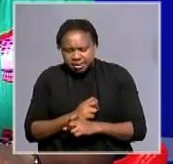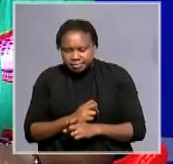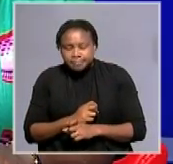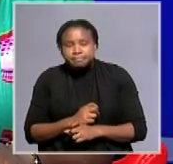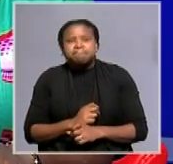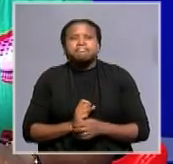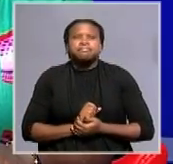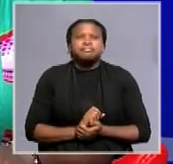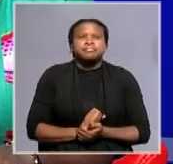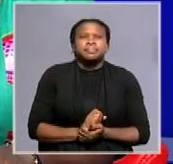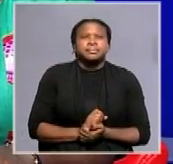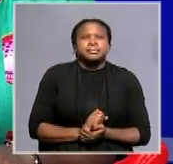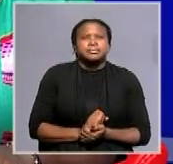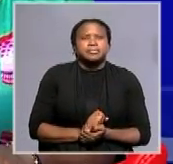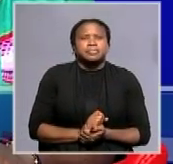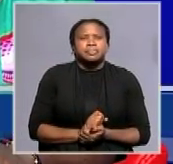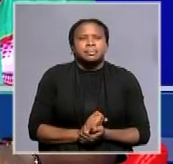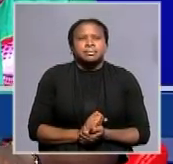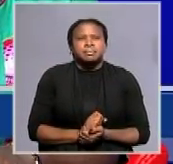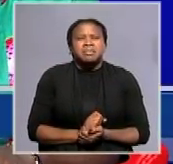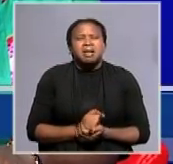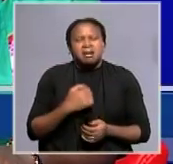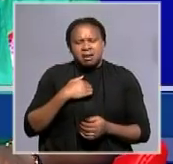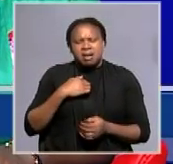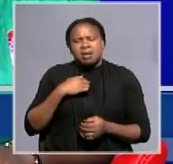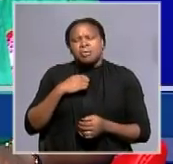me to put other people into my own shoes.